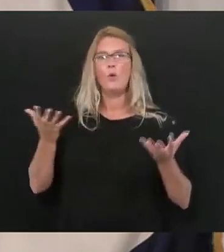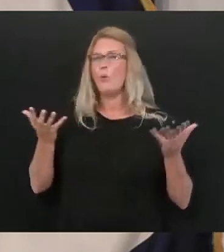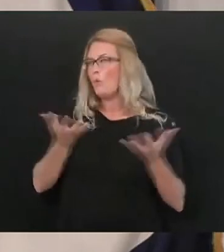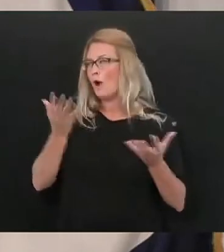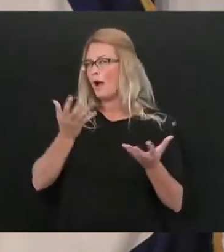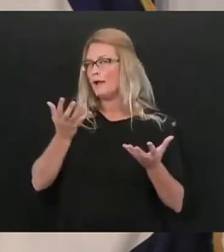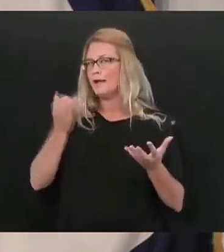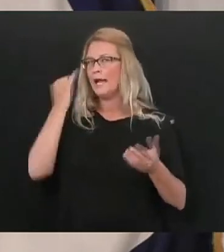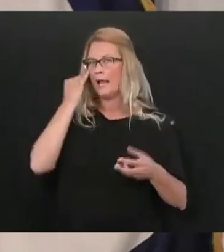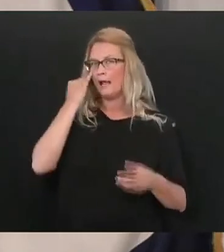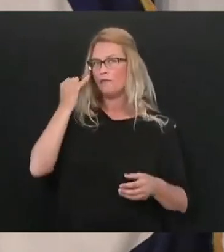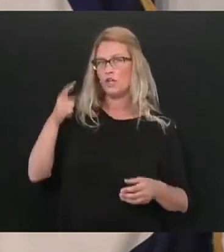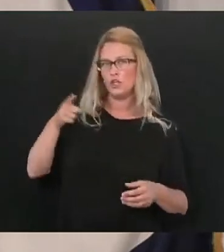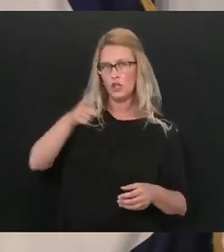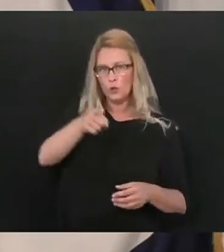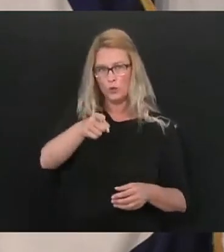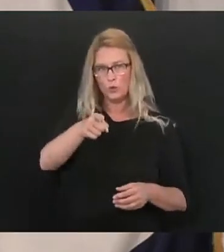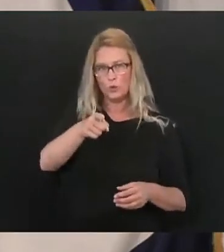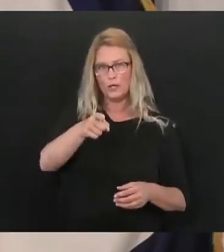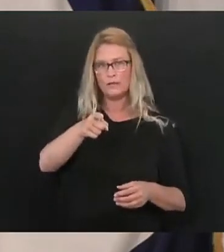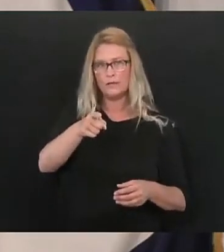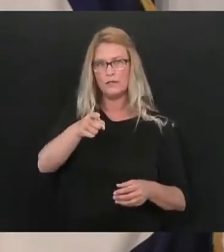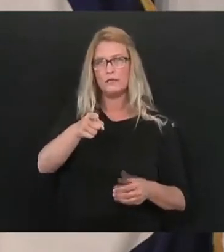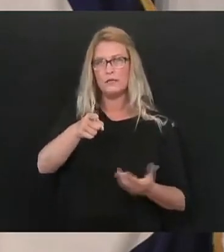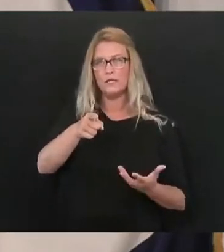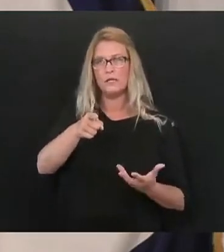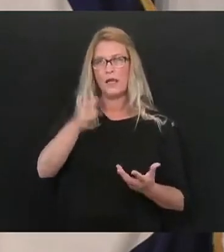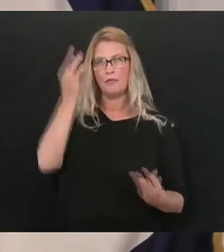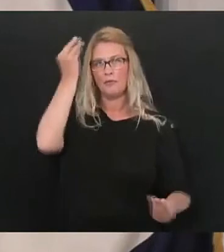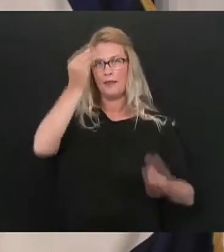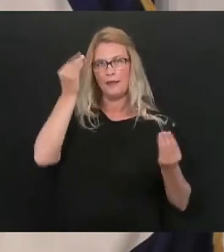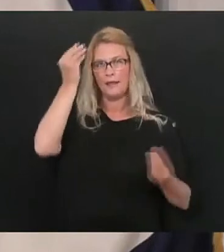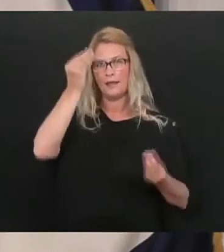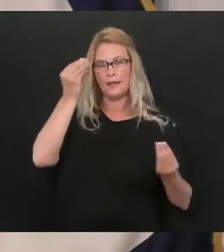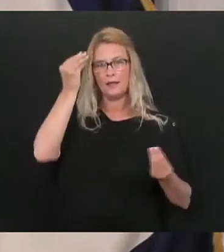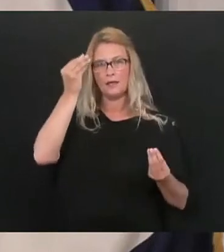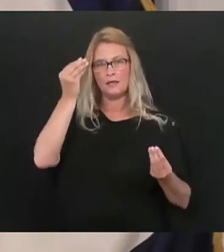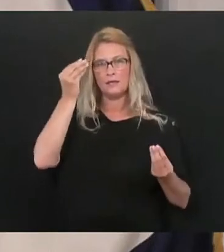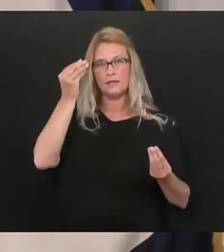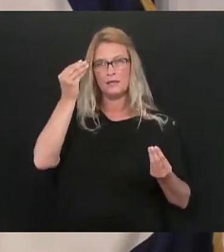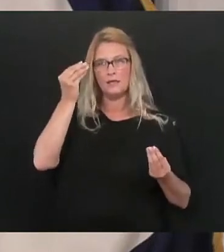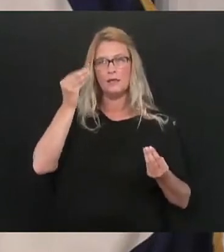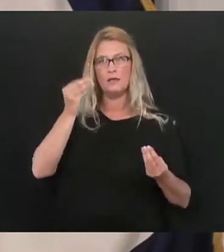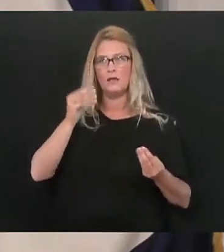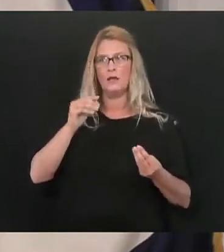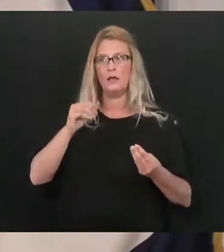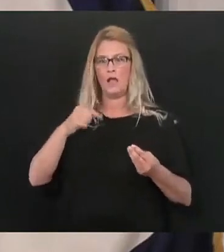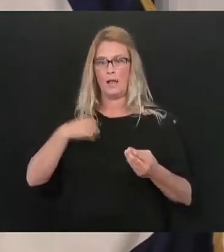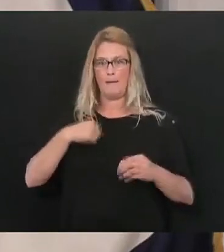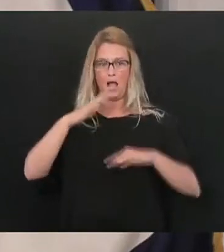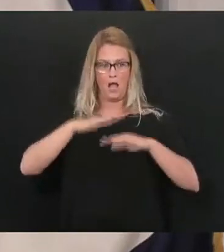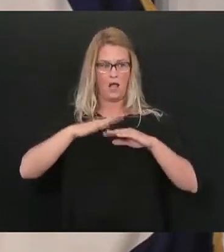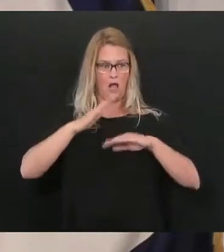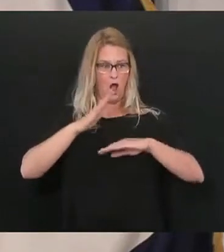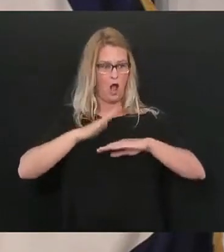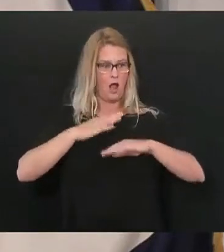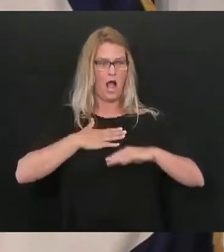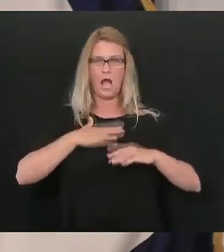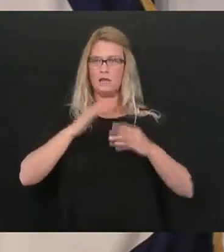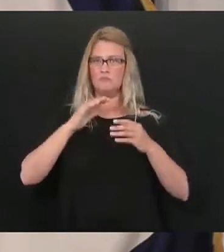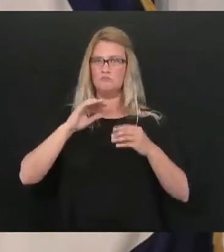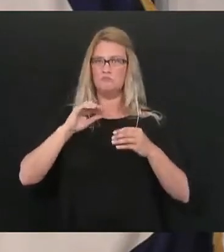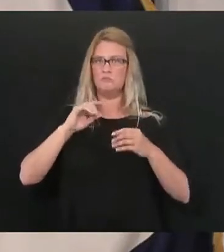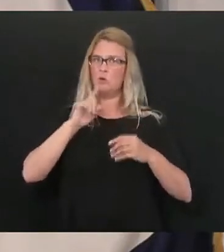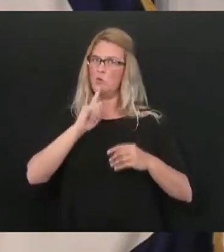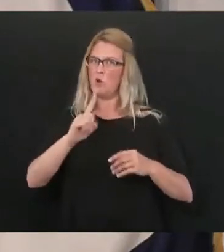you know asked yourself just this question are you on your job are you on your